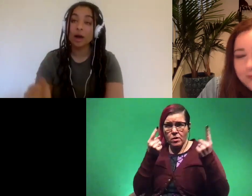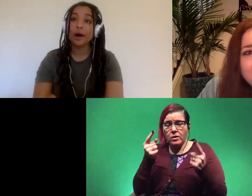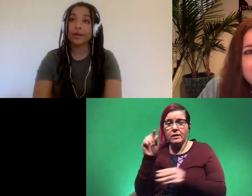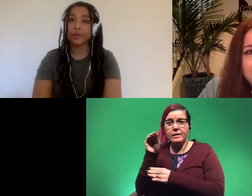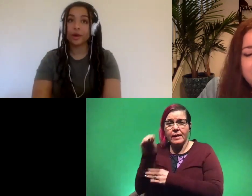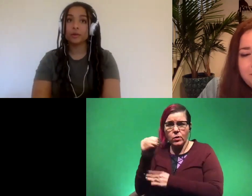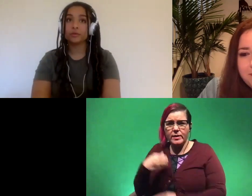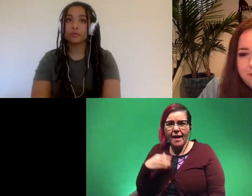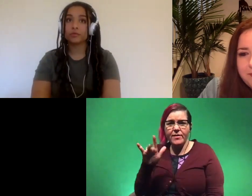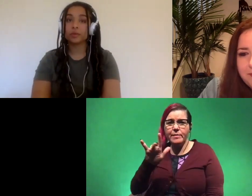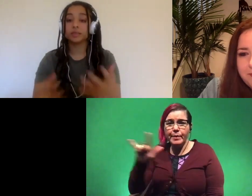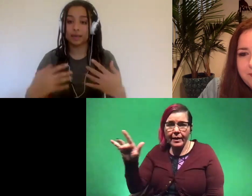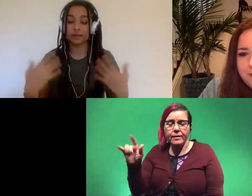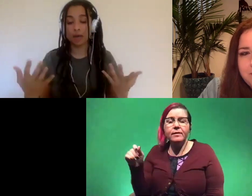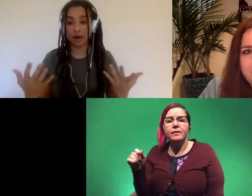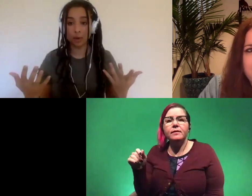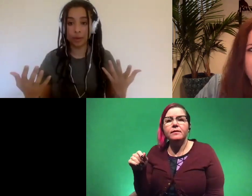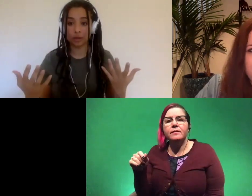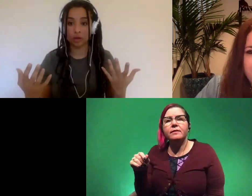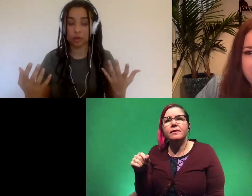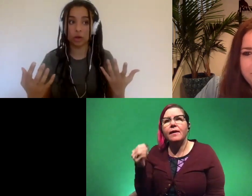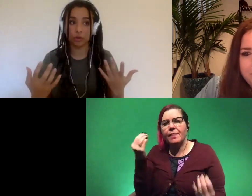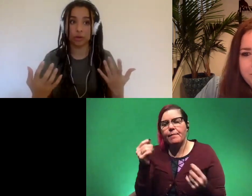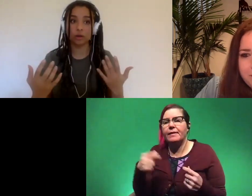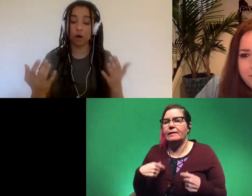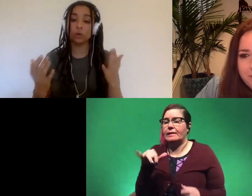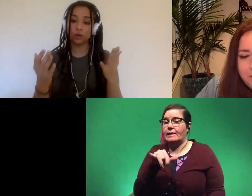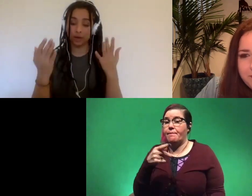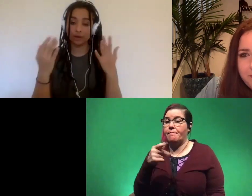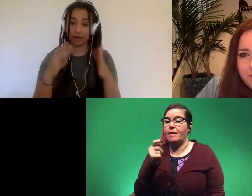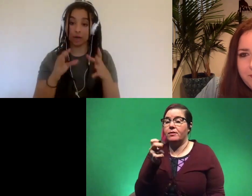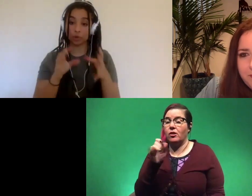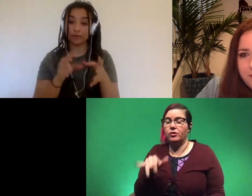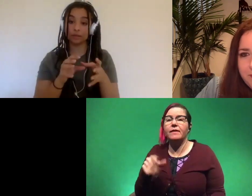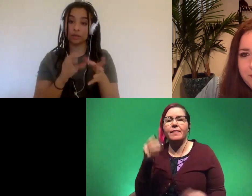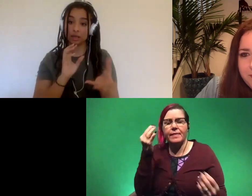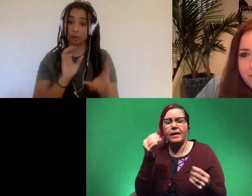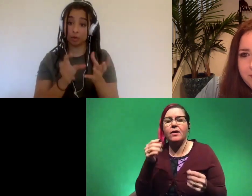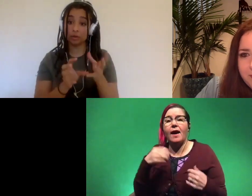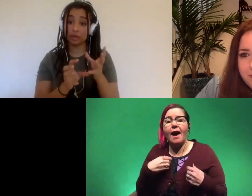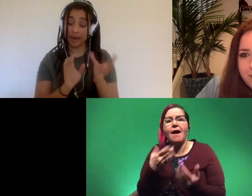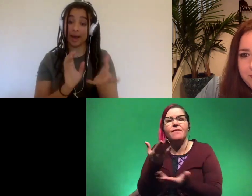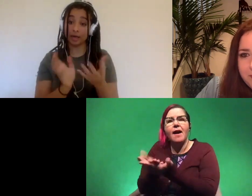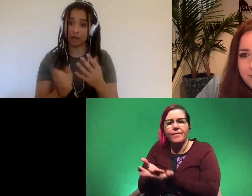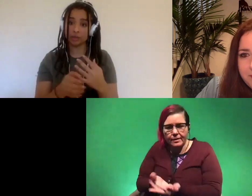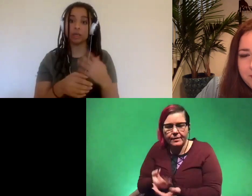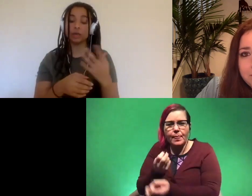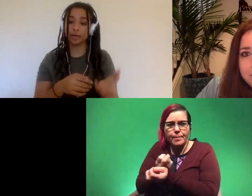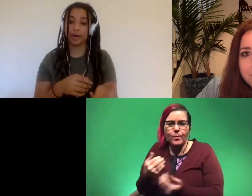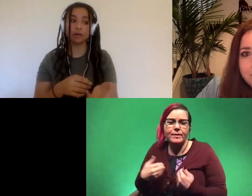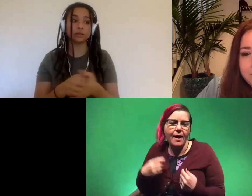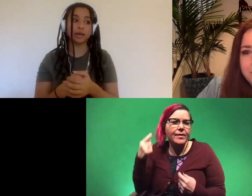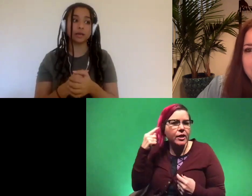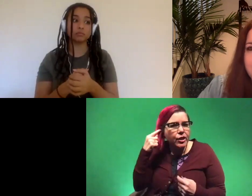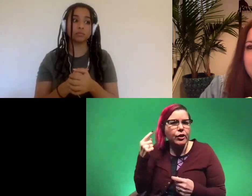think of this is this is kind of how paleontologists also think not only do we have actual evidence in the bones that they had ears and ear